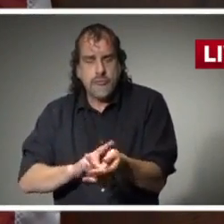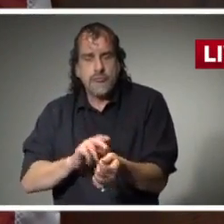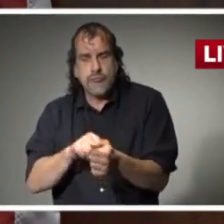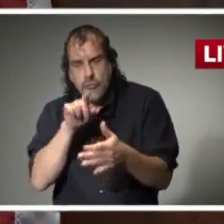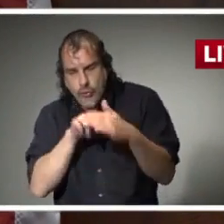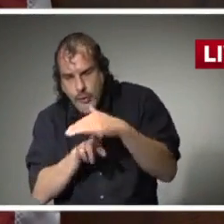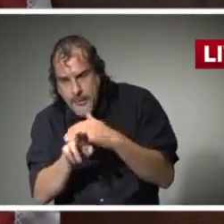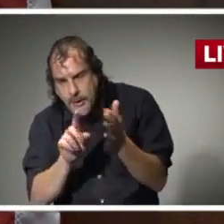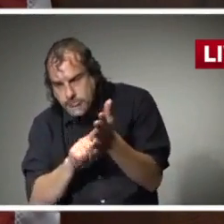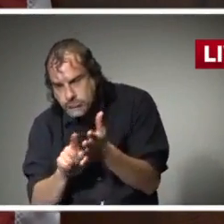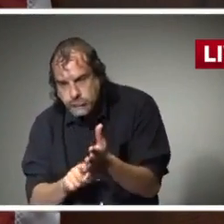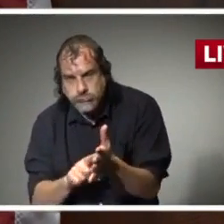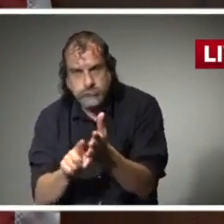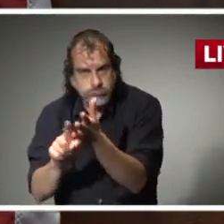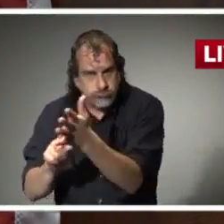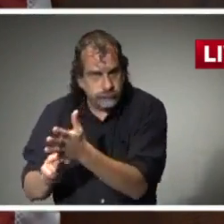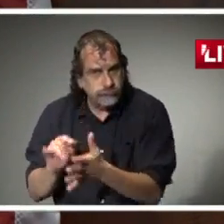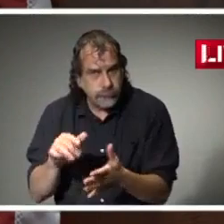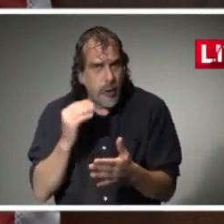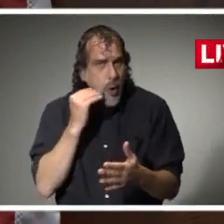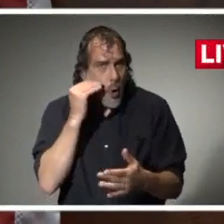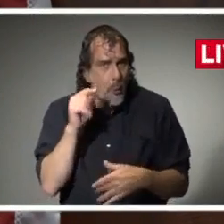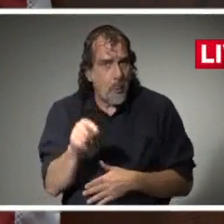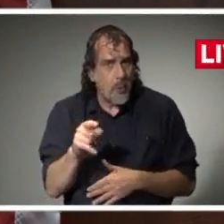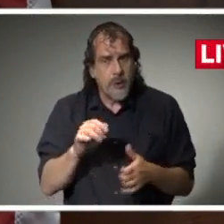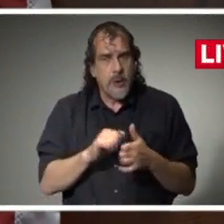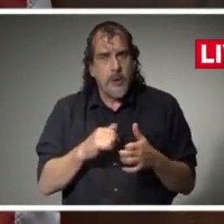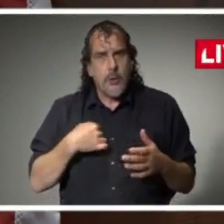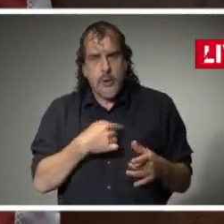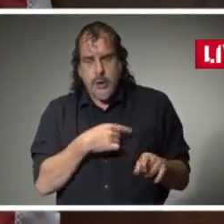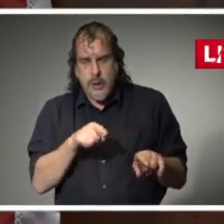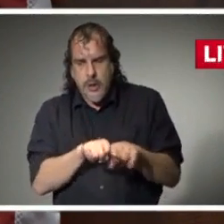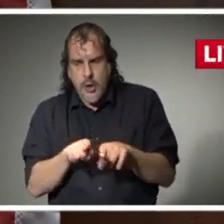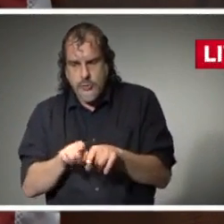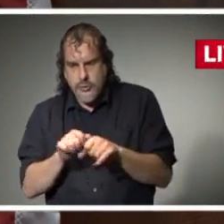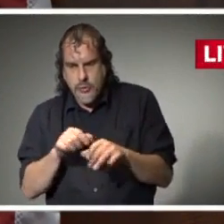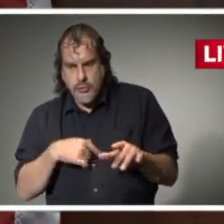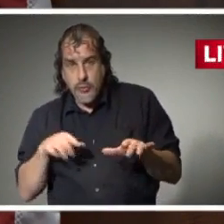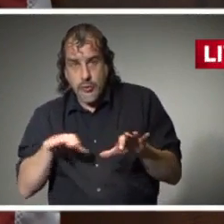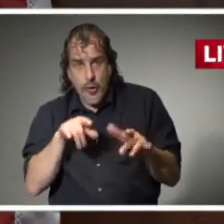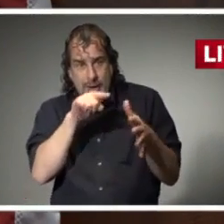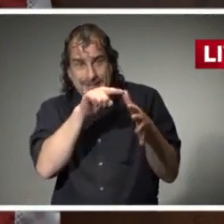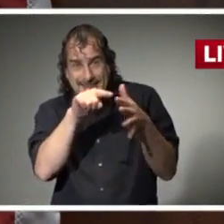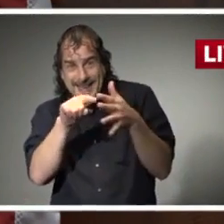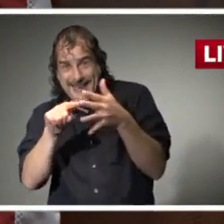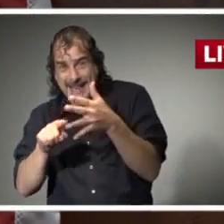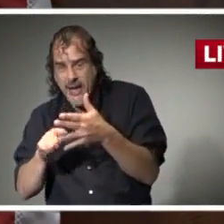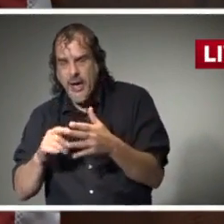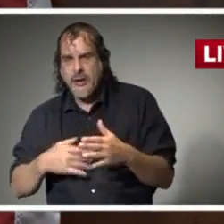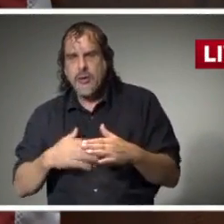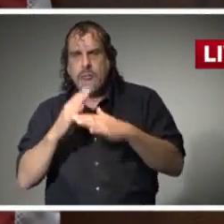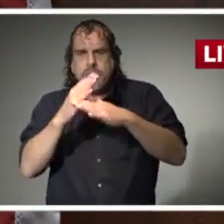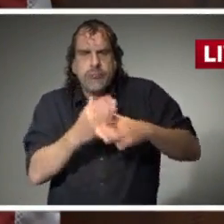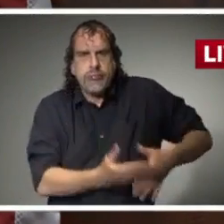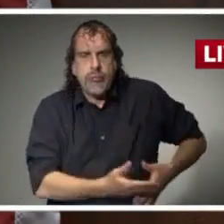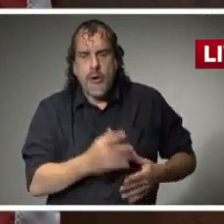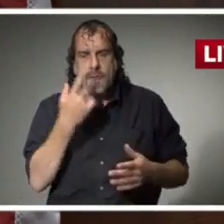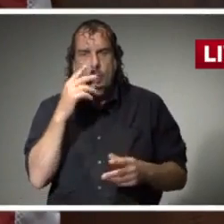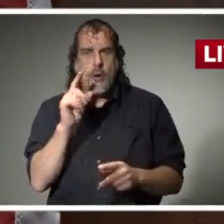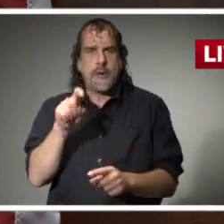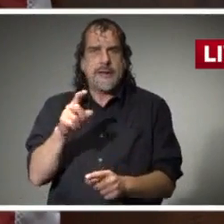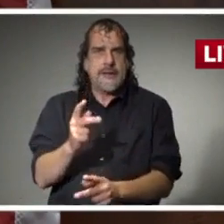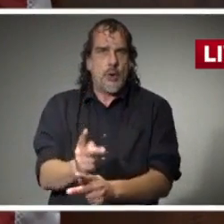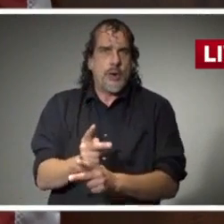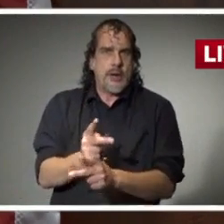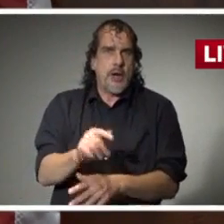Overall, most of the emergency policies we've enacted are aimed at reducing barriers to necessary care. And